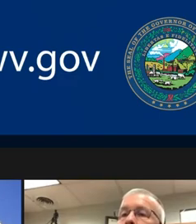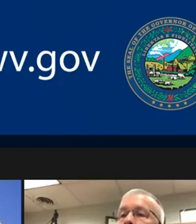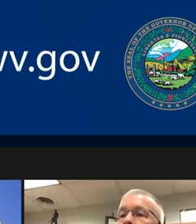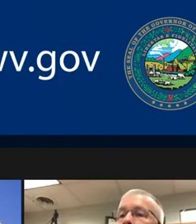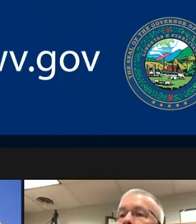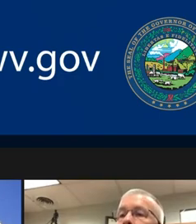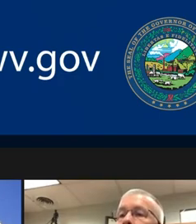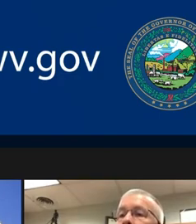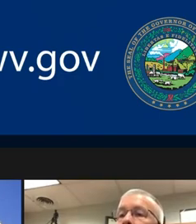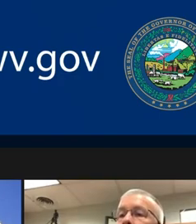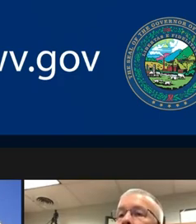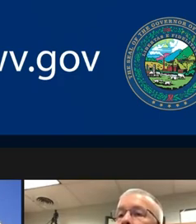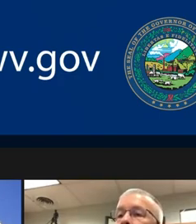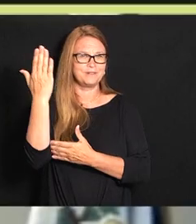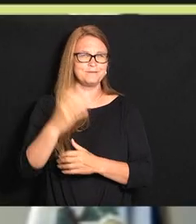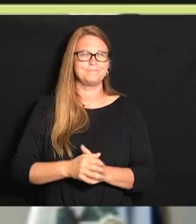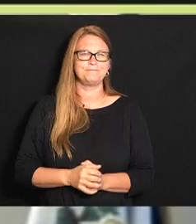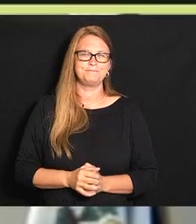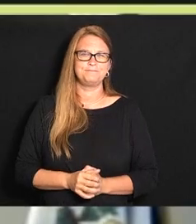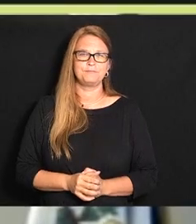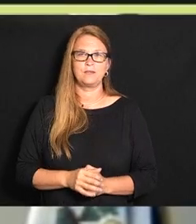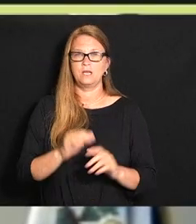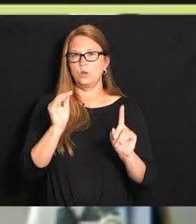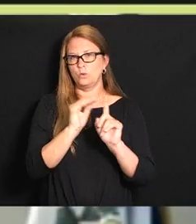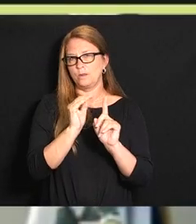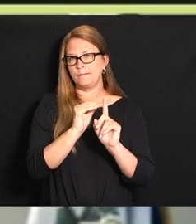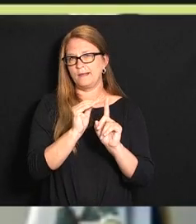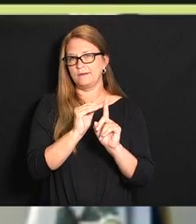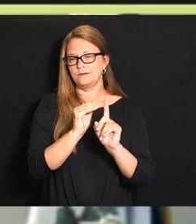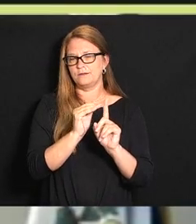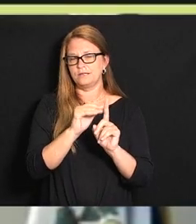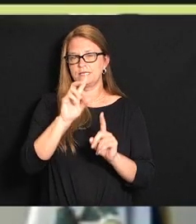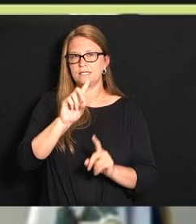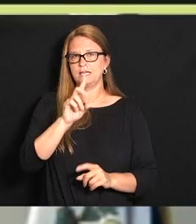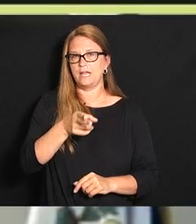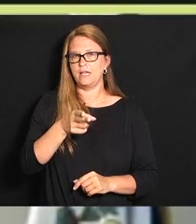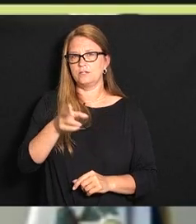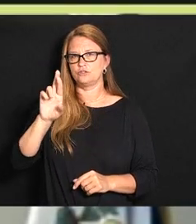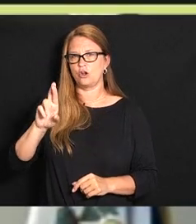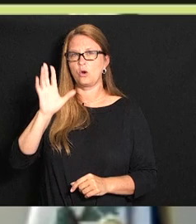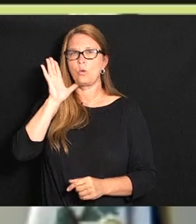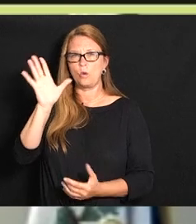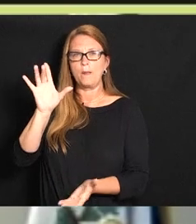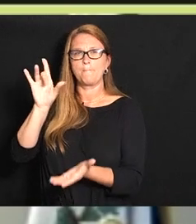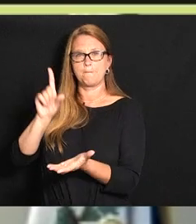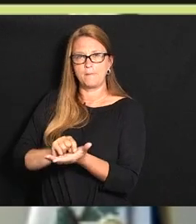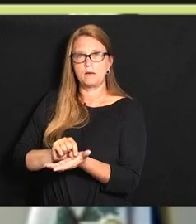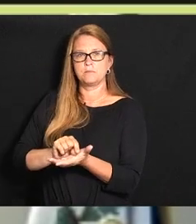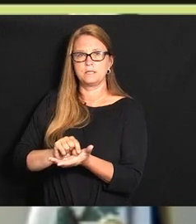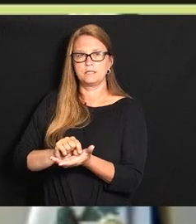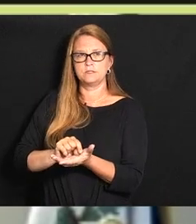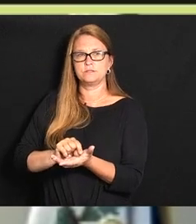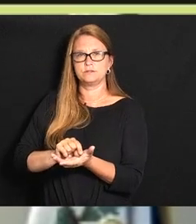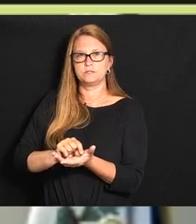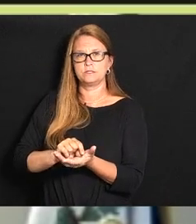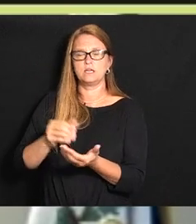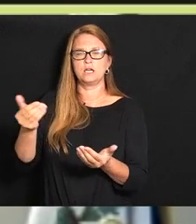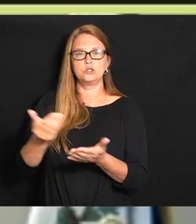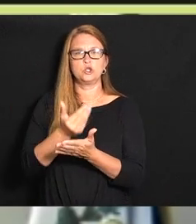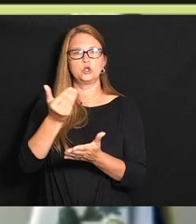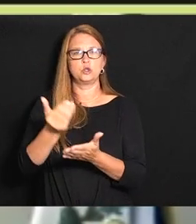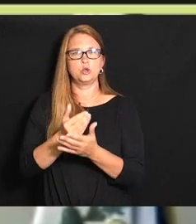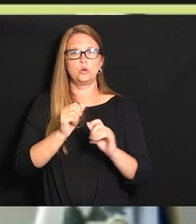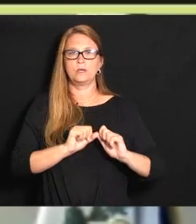morning everyone just a reminder that DHHR will publish the Child Welfare Dashboard beginning